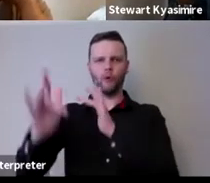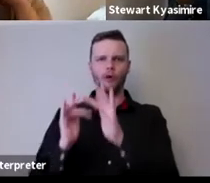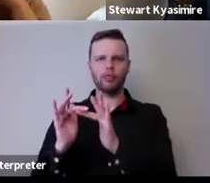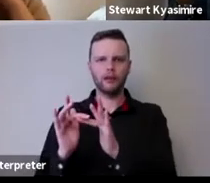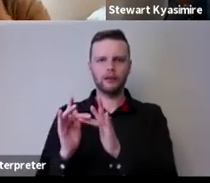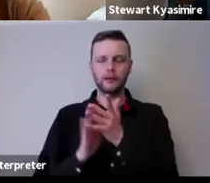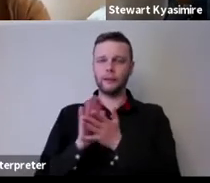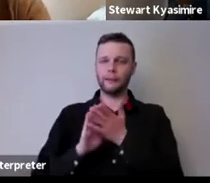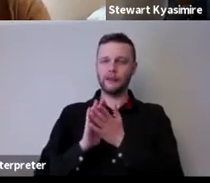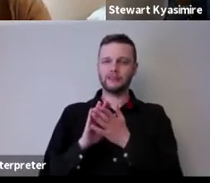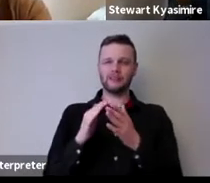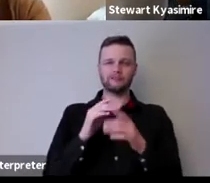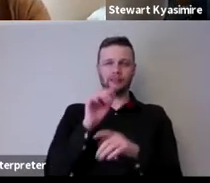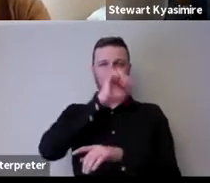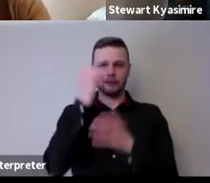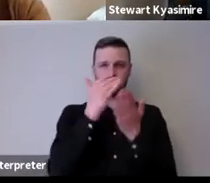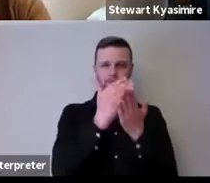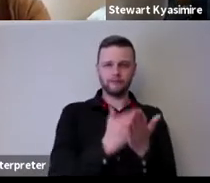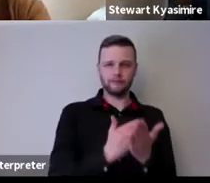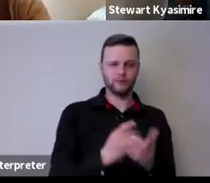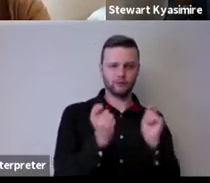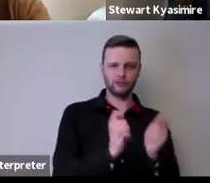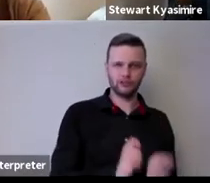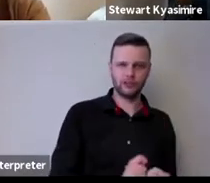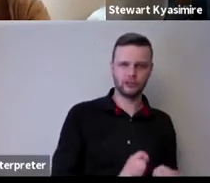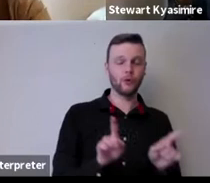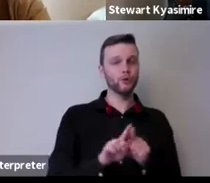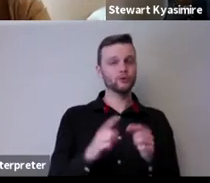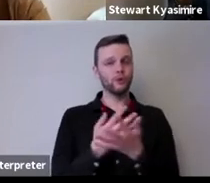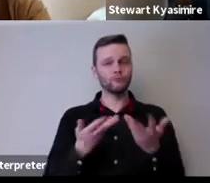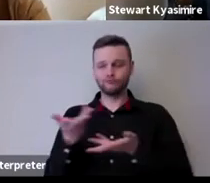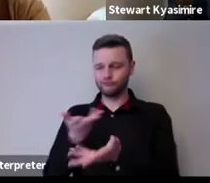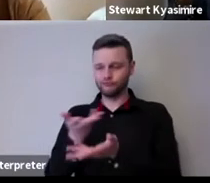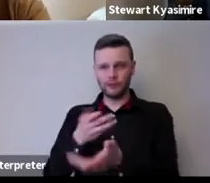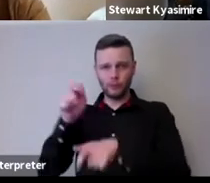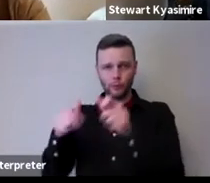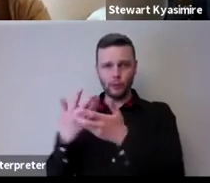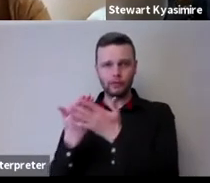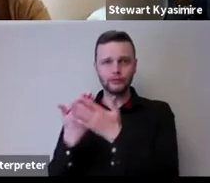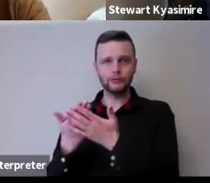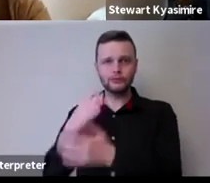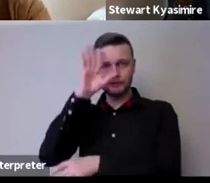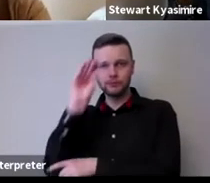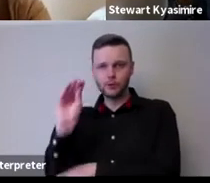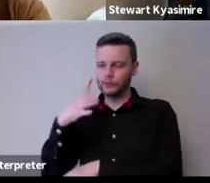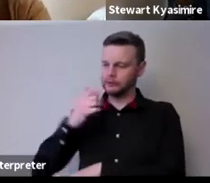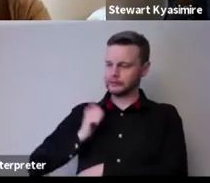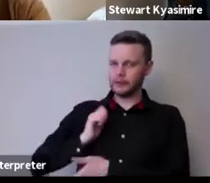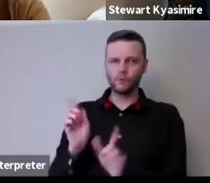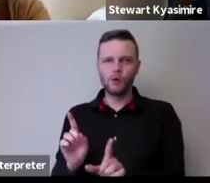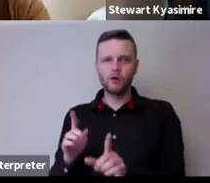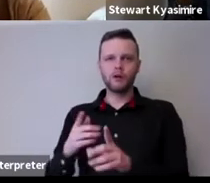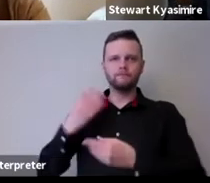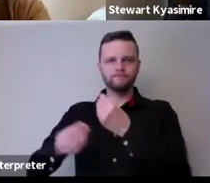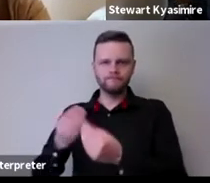a lot of academic regulations but also having quite a lot of conversations with students about what what it was that they might expect from us uh and not I mean I think something